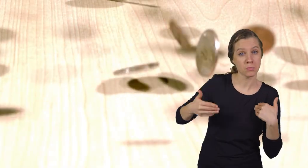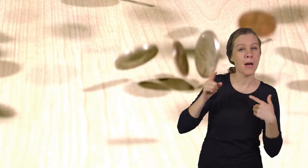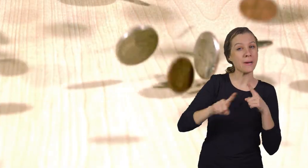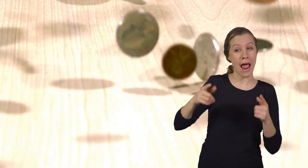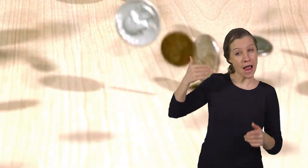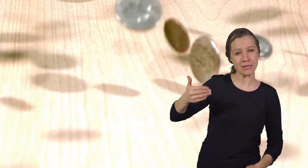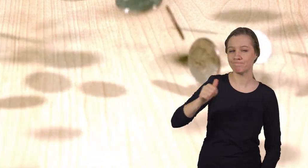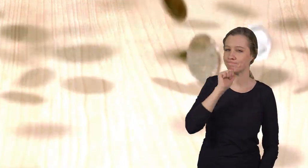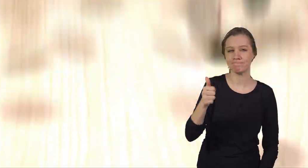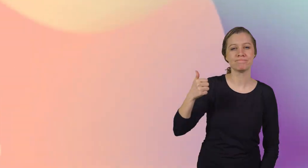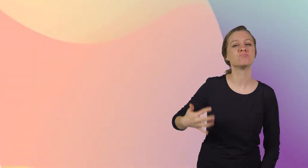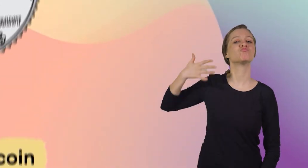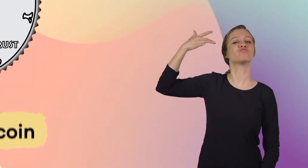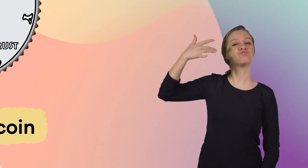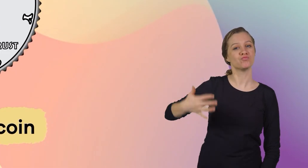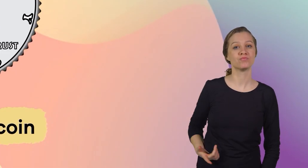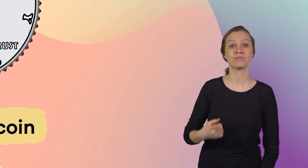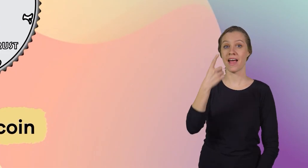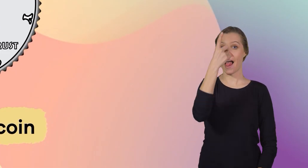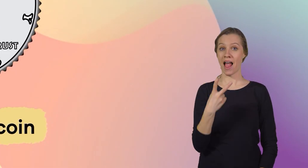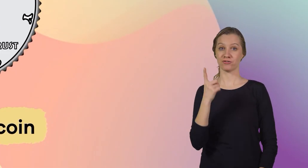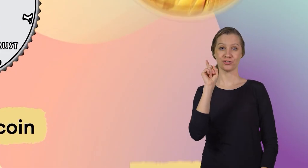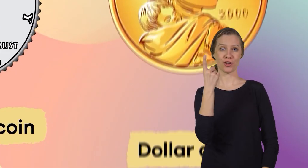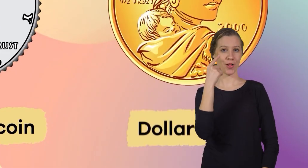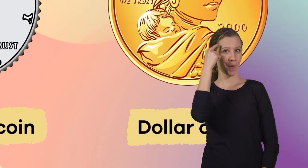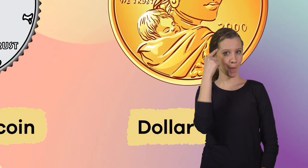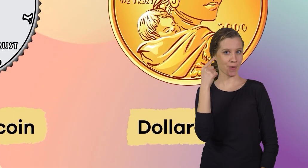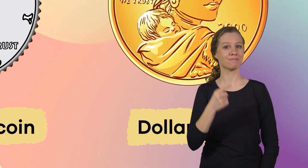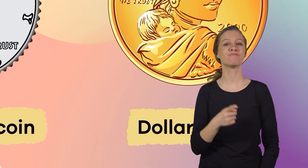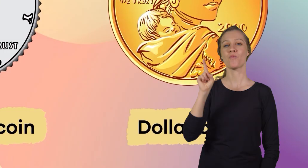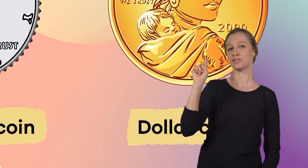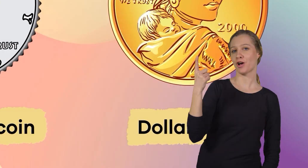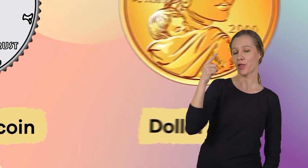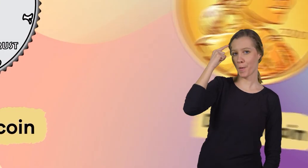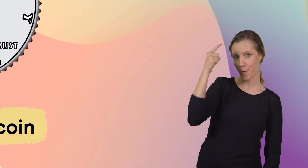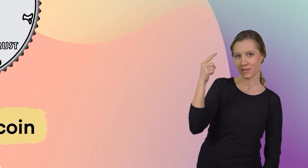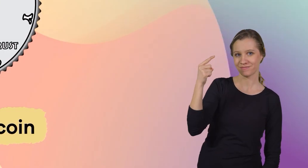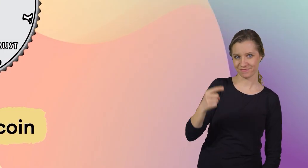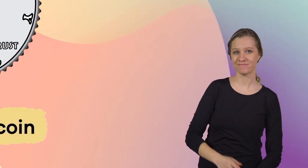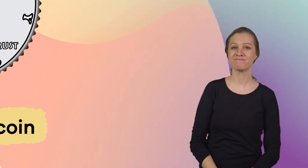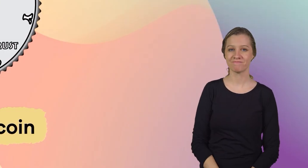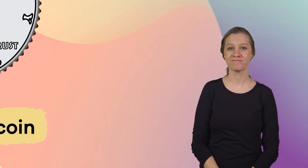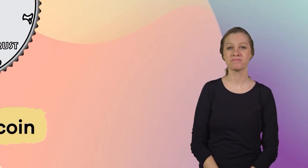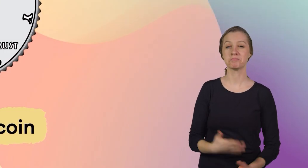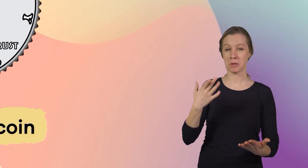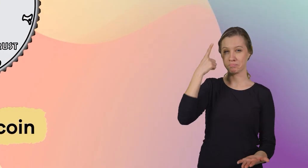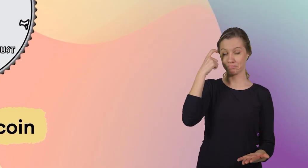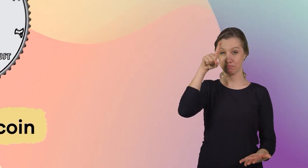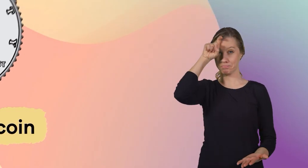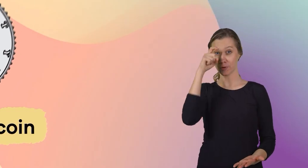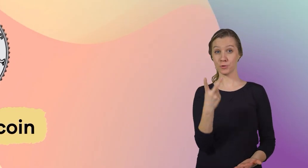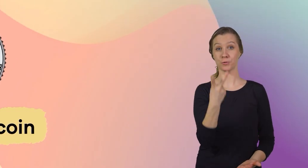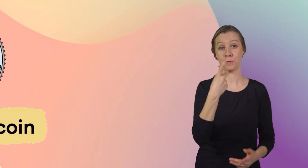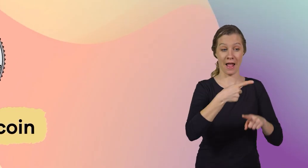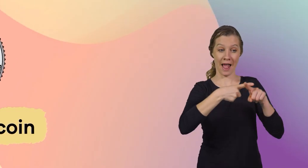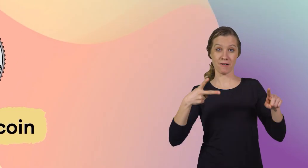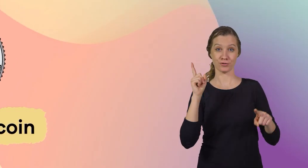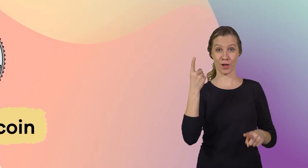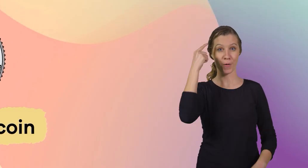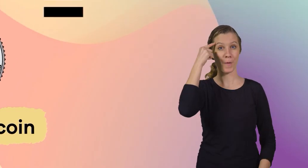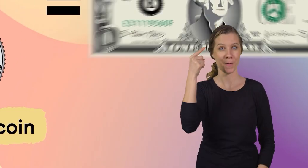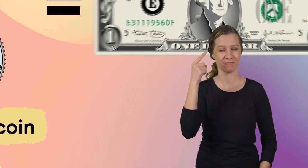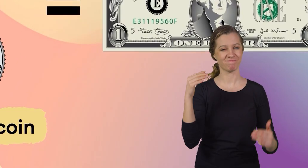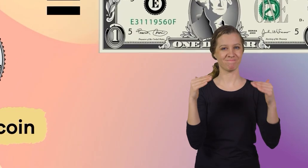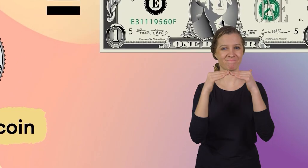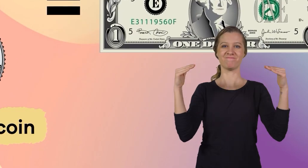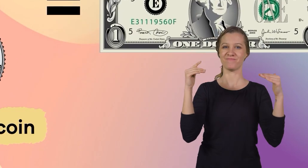not quite as often. The half dollar coin and the one dollar coin. As you might suspect, two half dollar coins